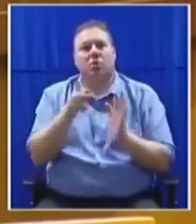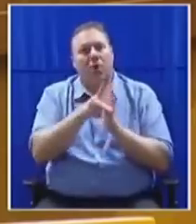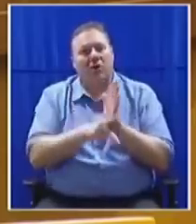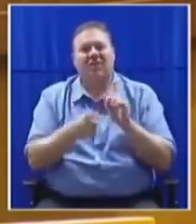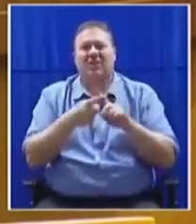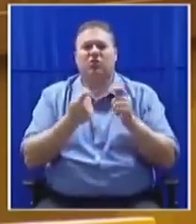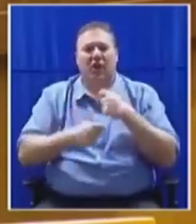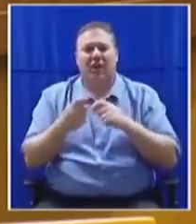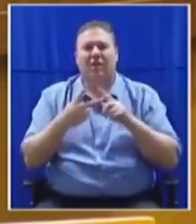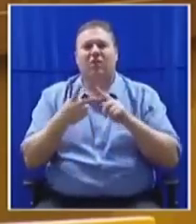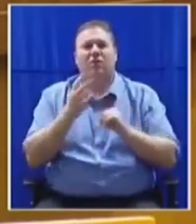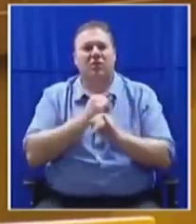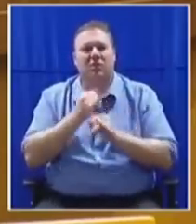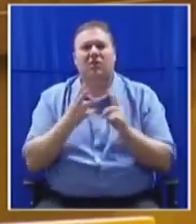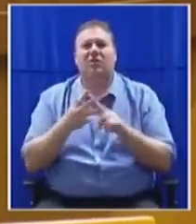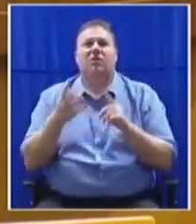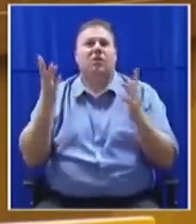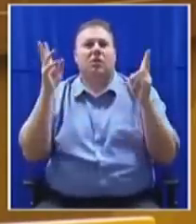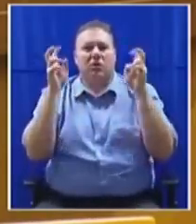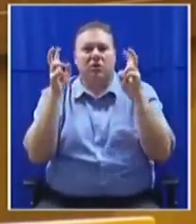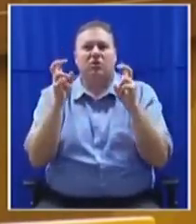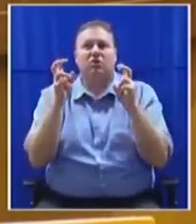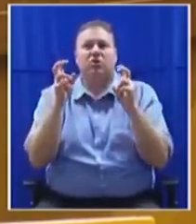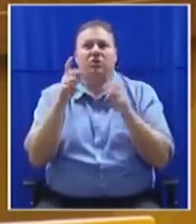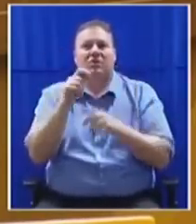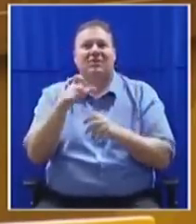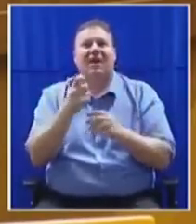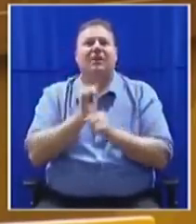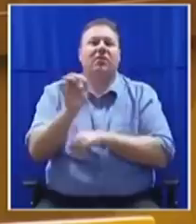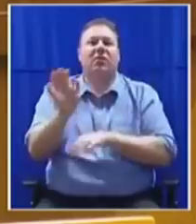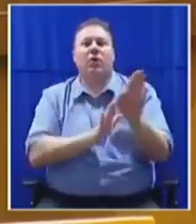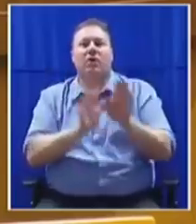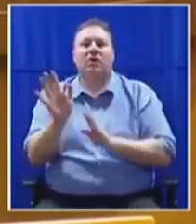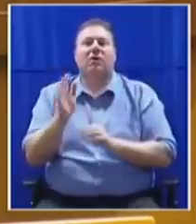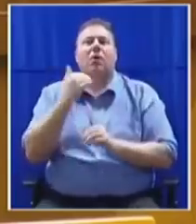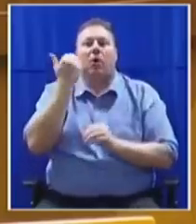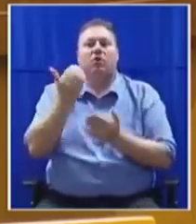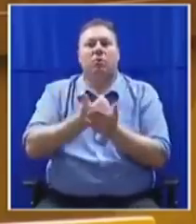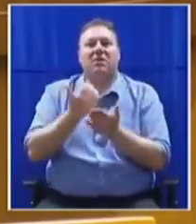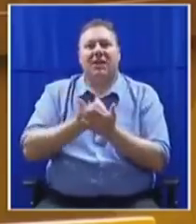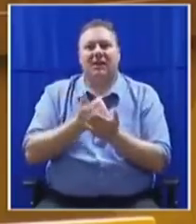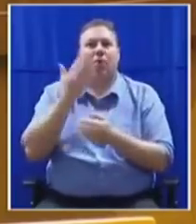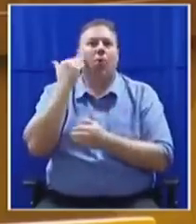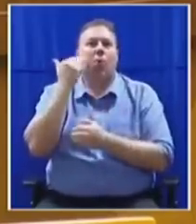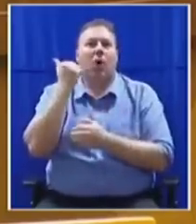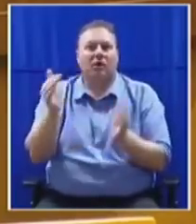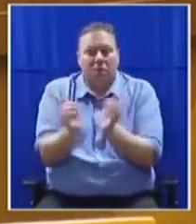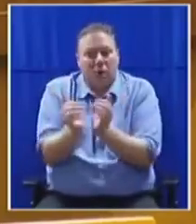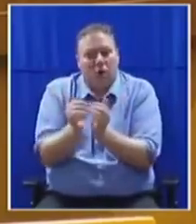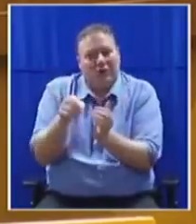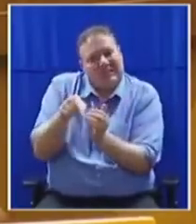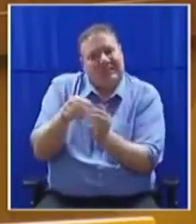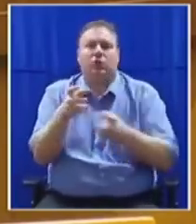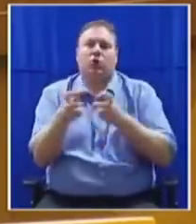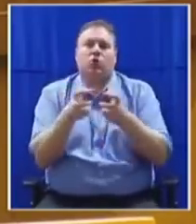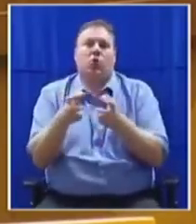policy or issues that dilute tax avoidance, what they seek to achieve is to protect the white minority economic control